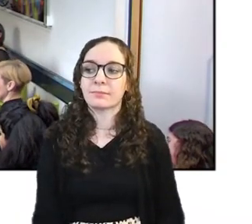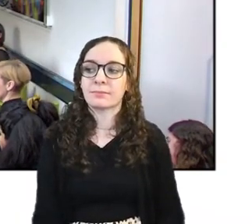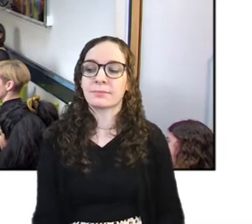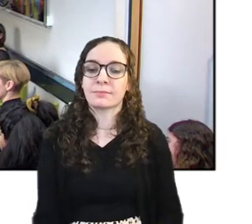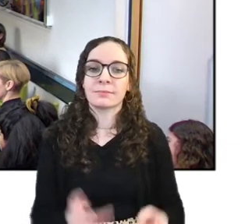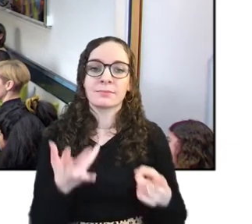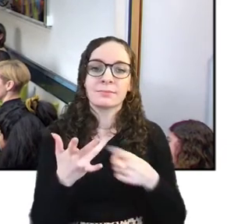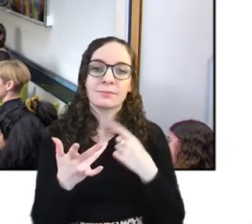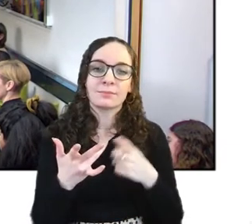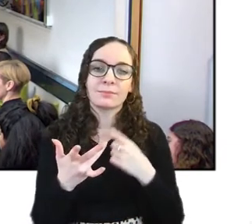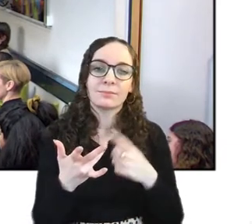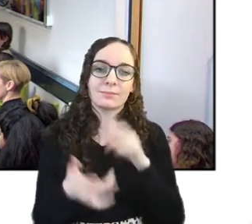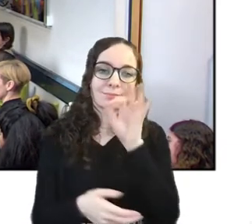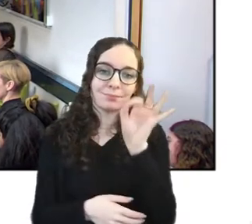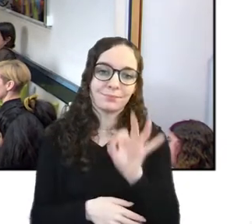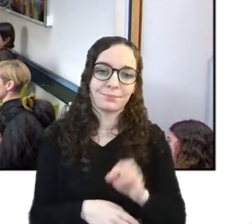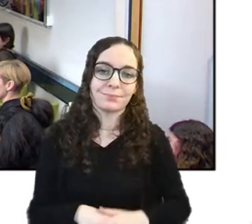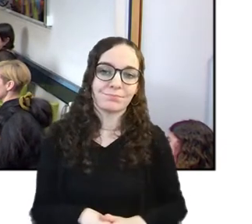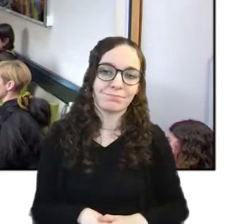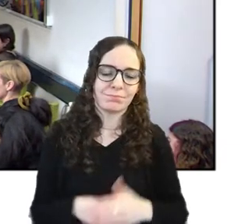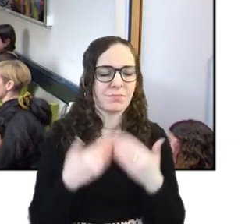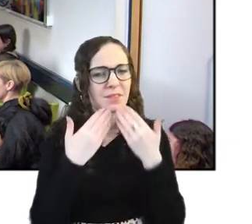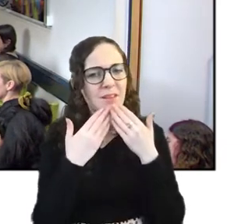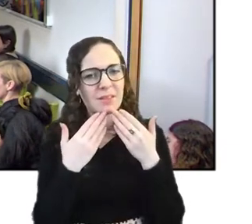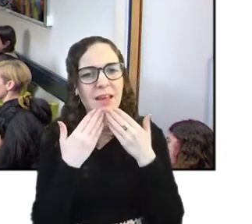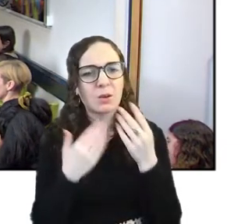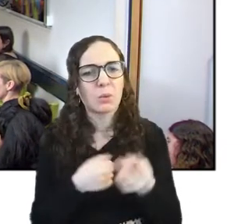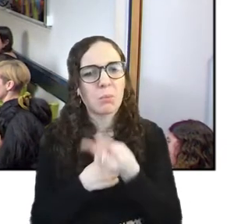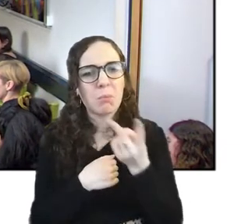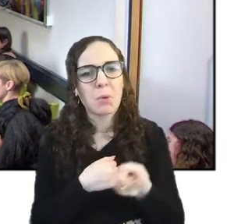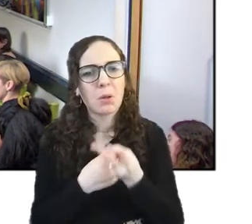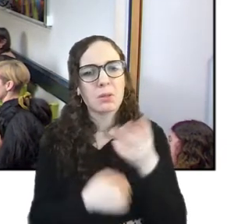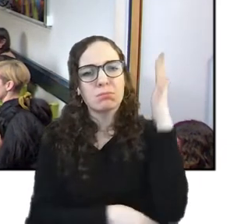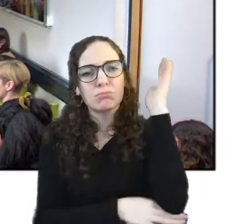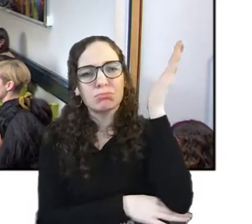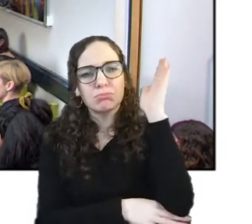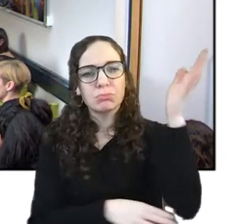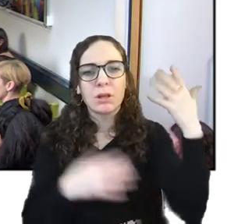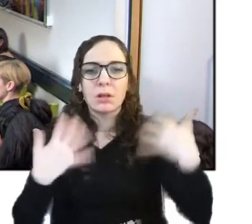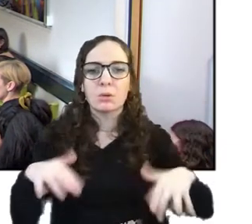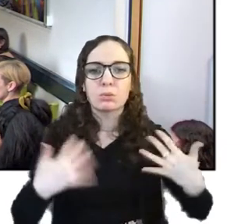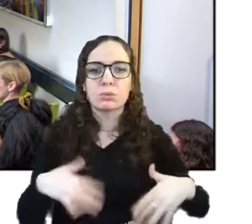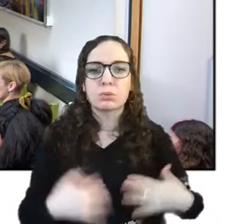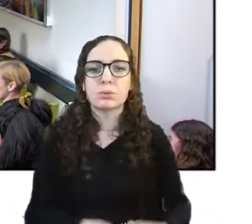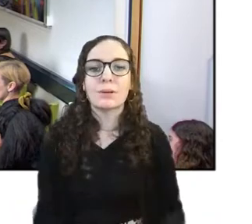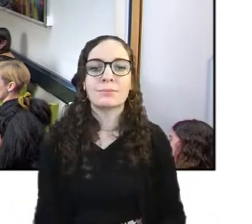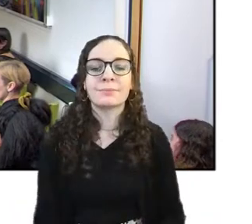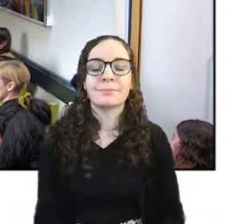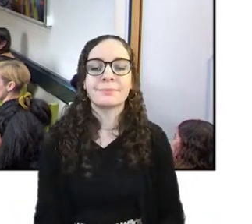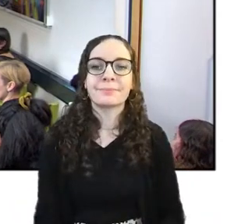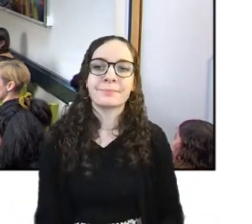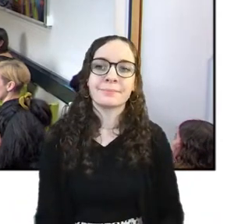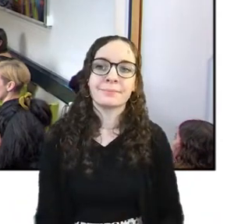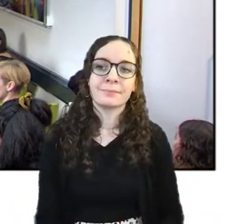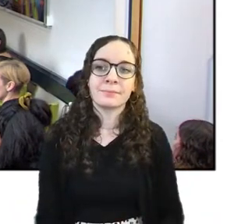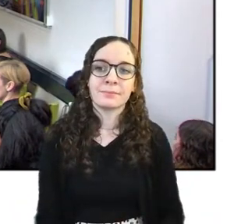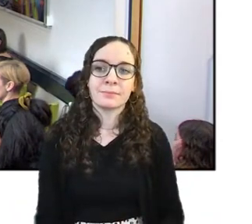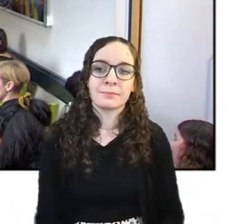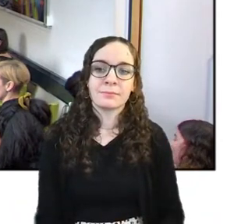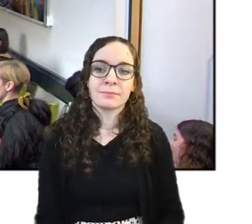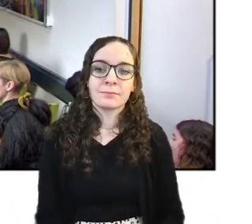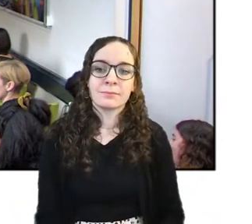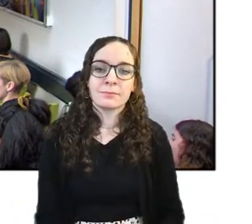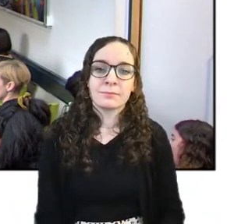um thank you both for your talks they were both so interesting um uh i was thinking in terms of the